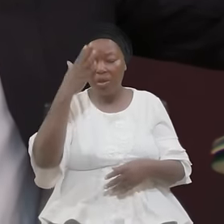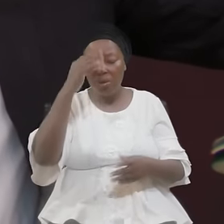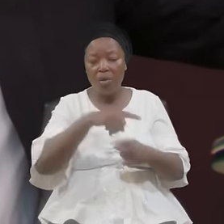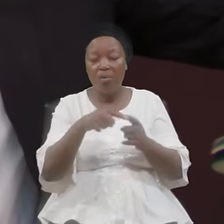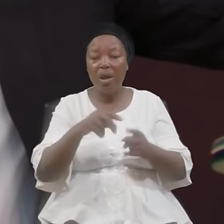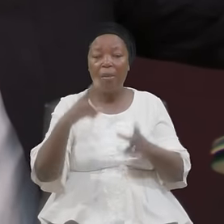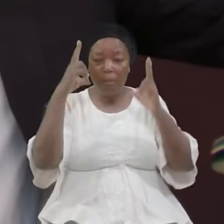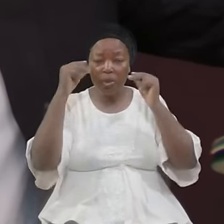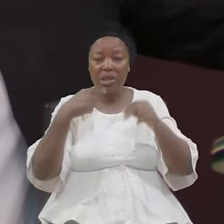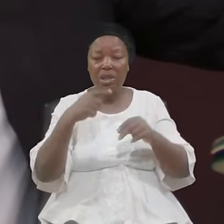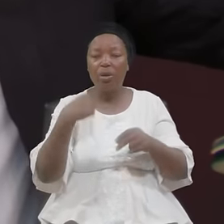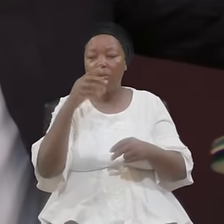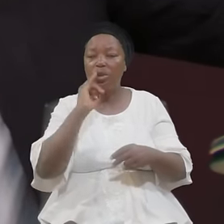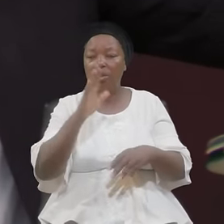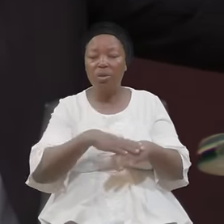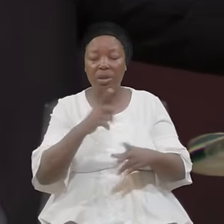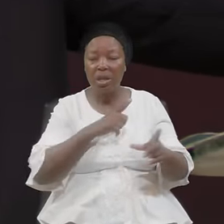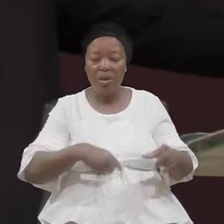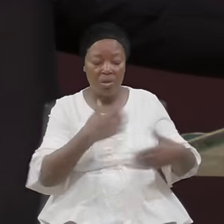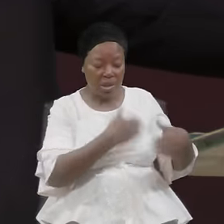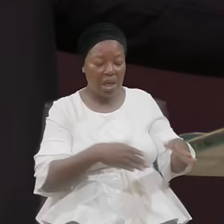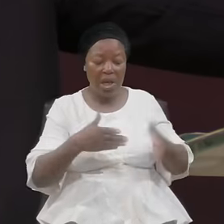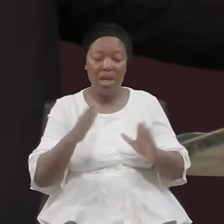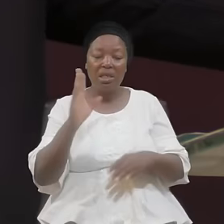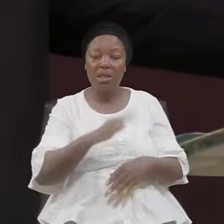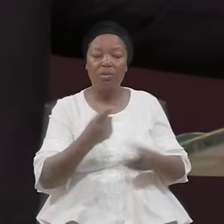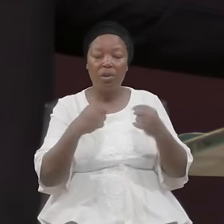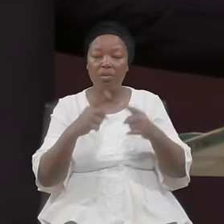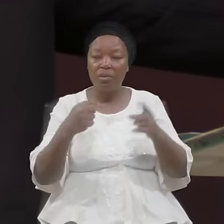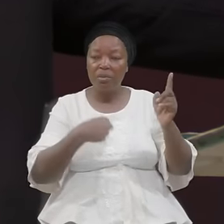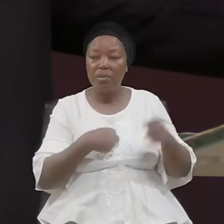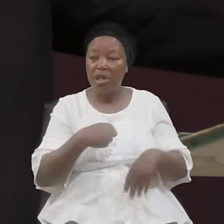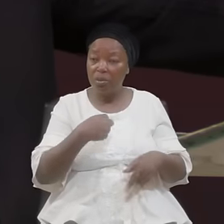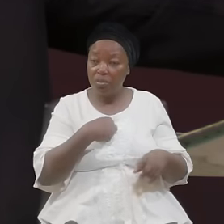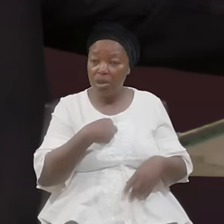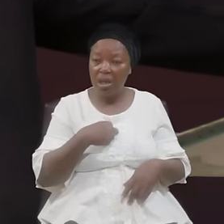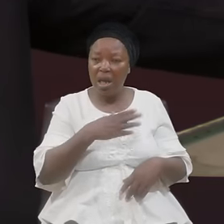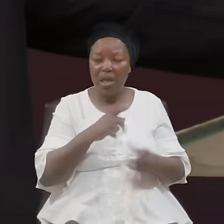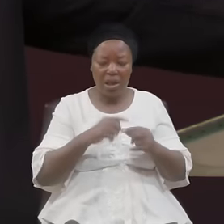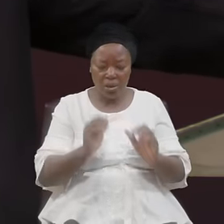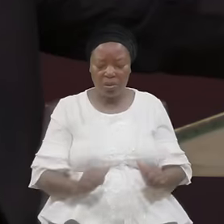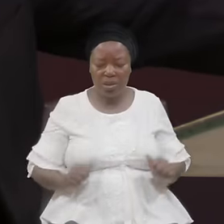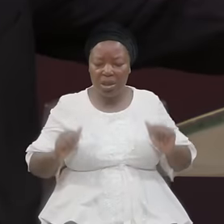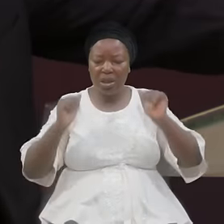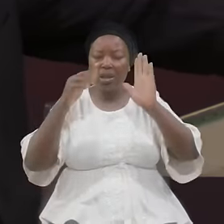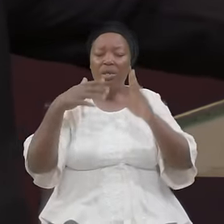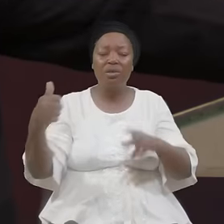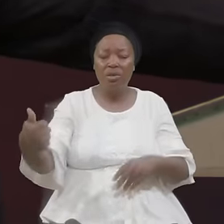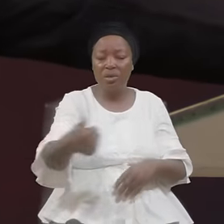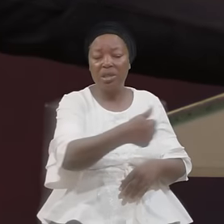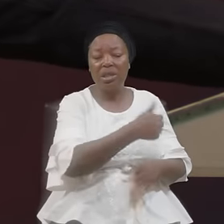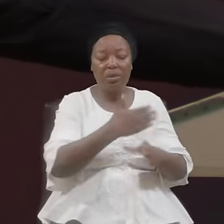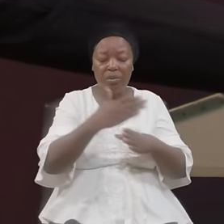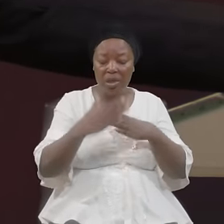Is On The Lord Side Let Him Come Unto Me And Consecrate Yourself Absolutely